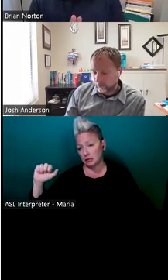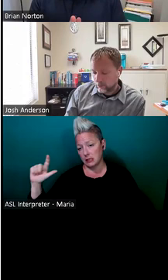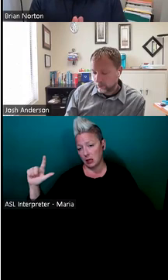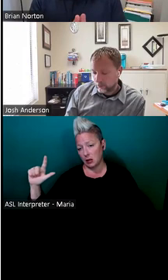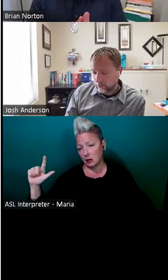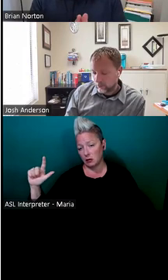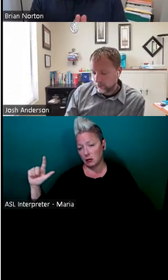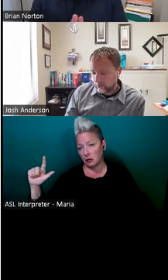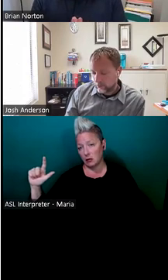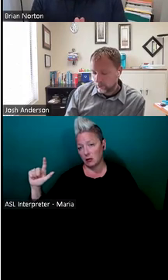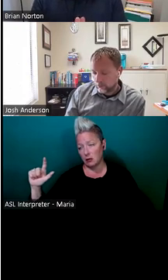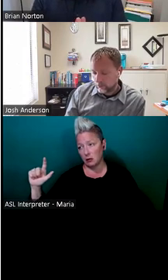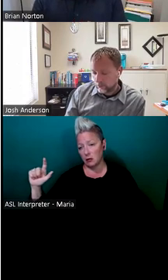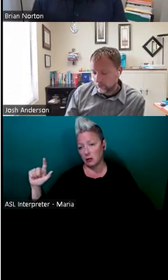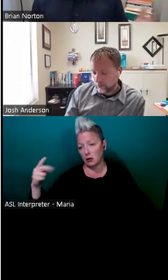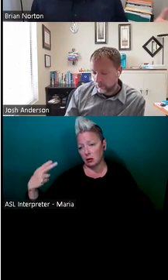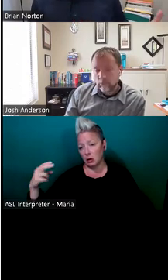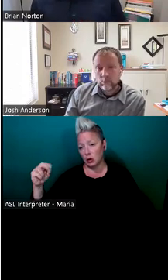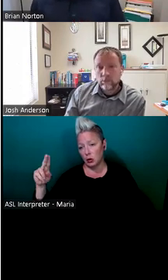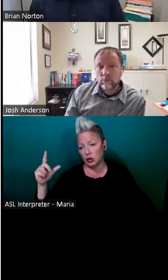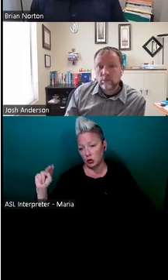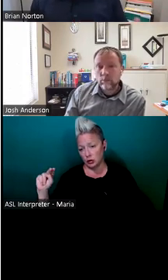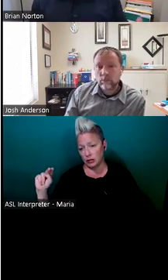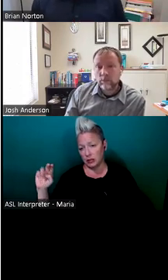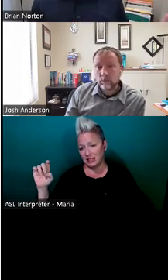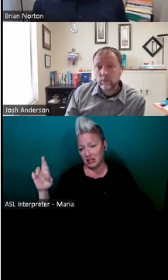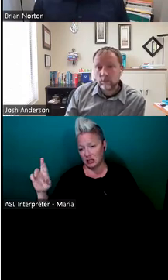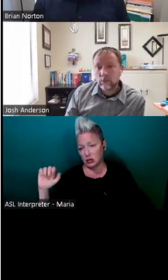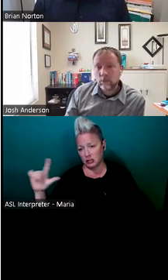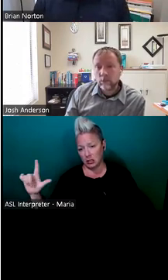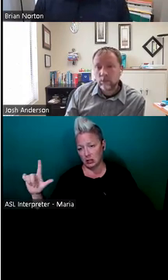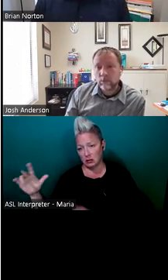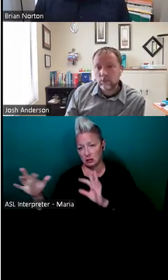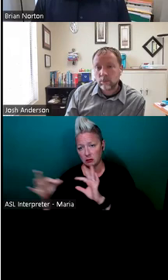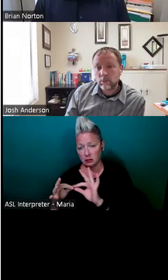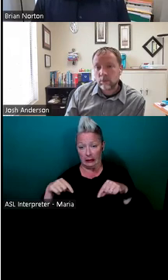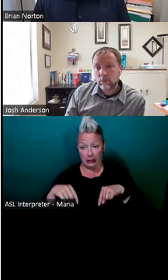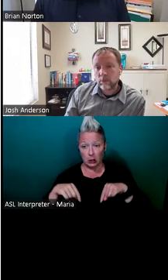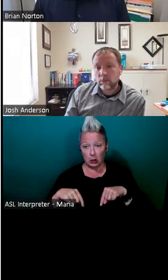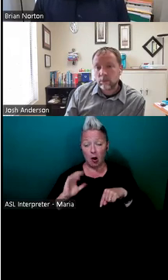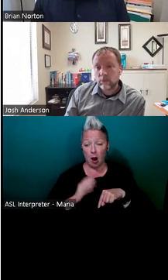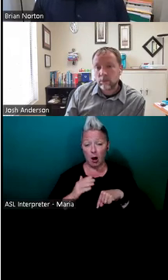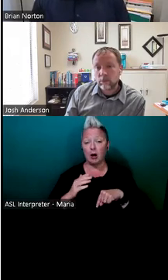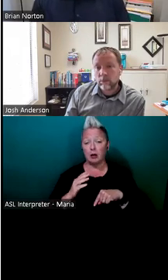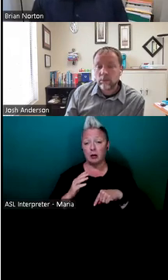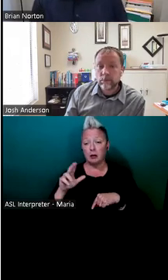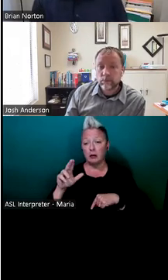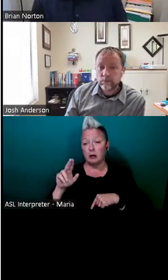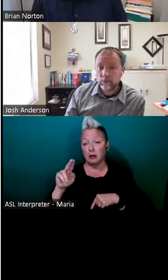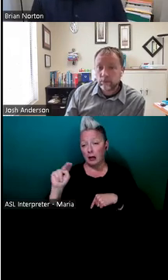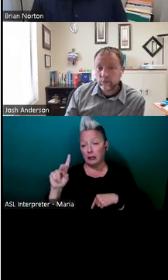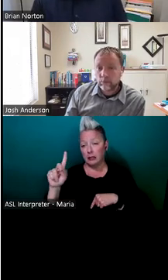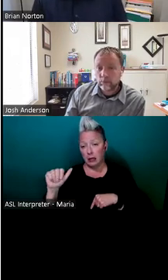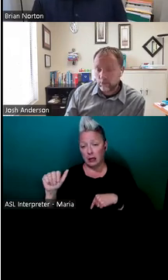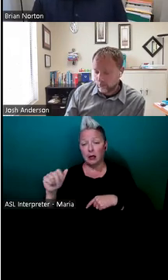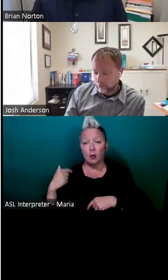the greater Houston Easterseals affiliate here in Indiana. We're based, we're housed, um, our end data program and our clinical program. We are